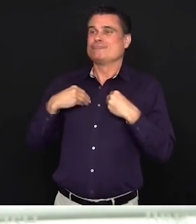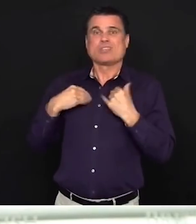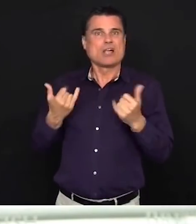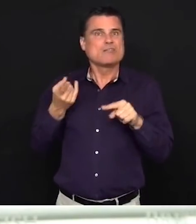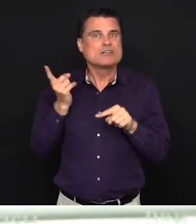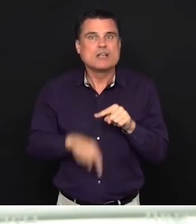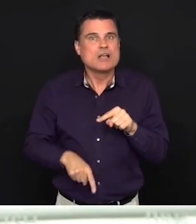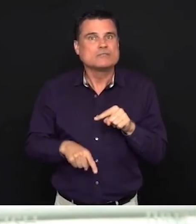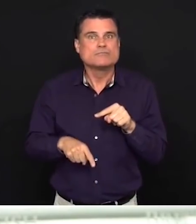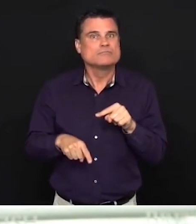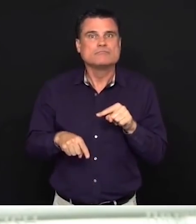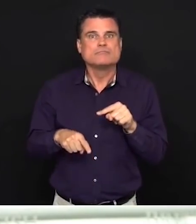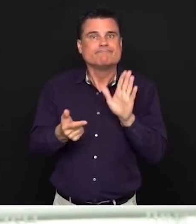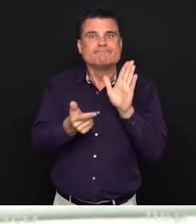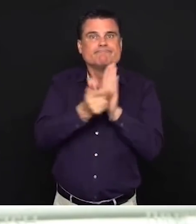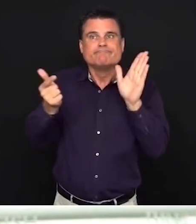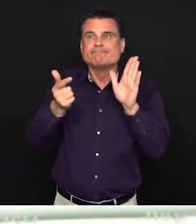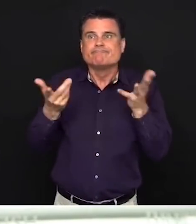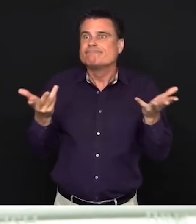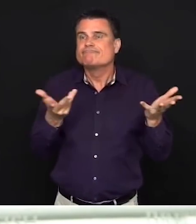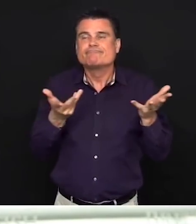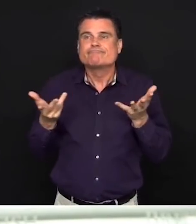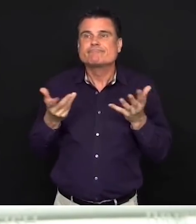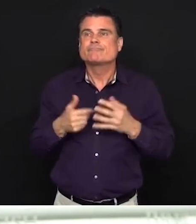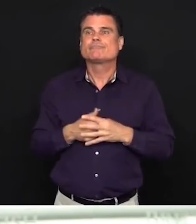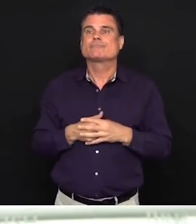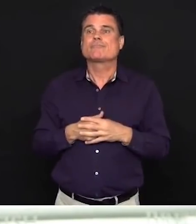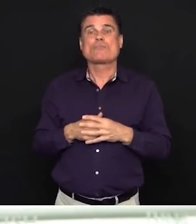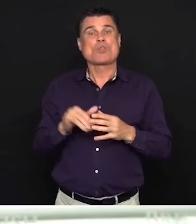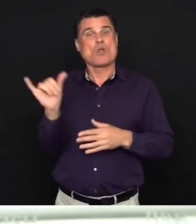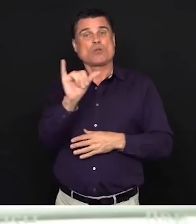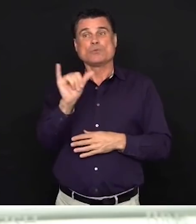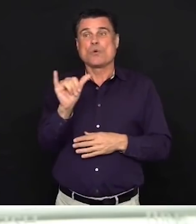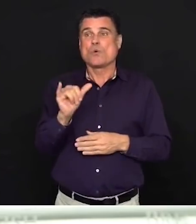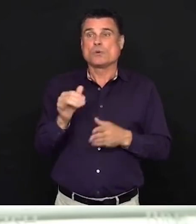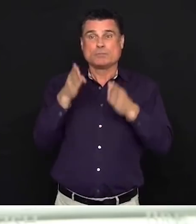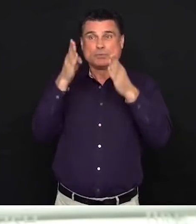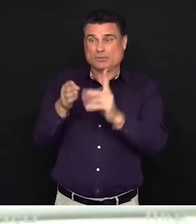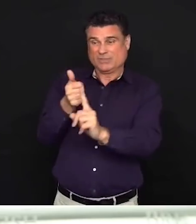ill and not being able to hold the hand of someone who's dying.